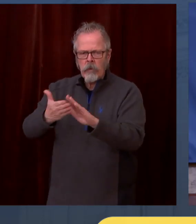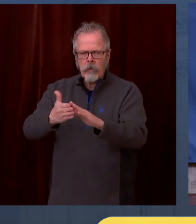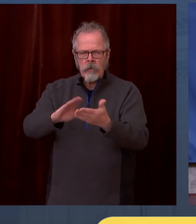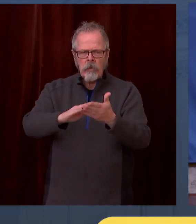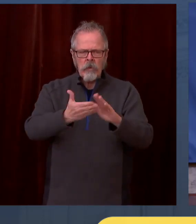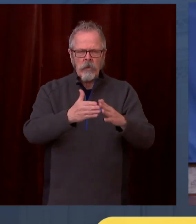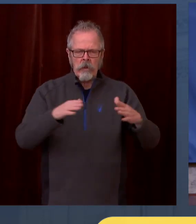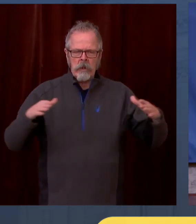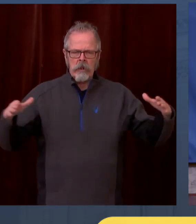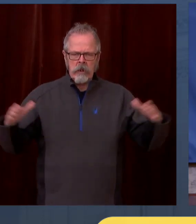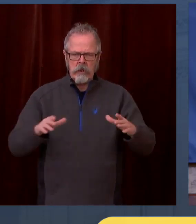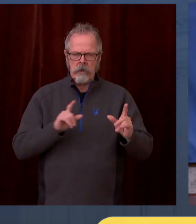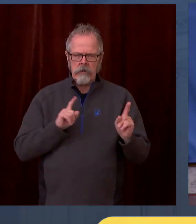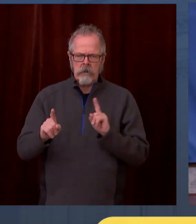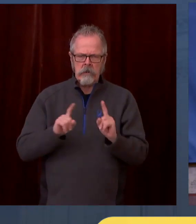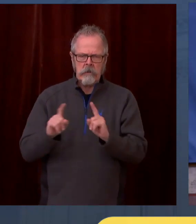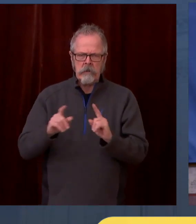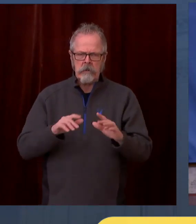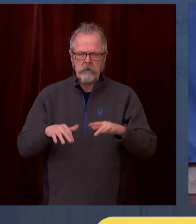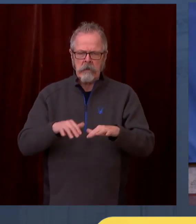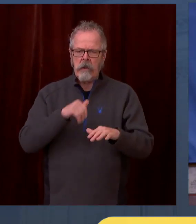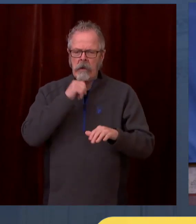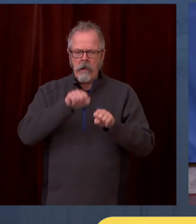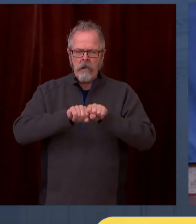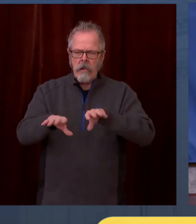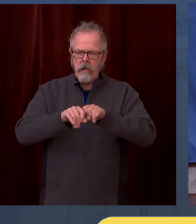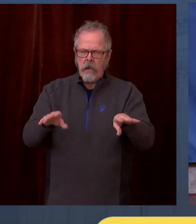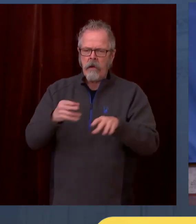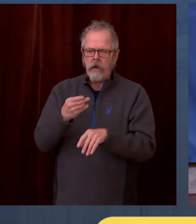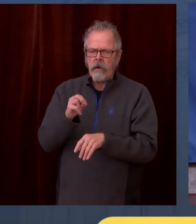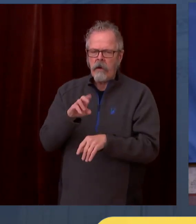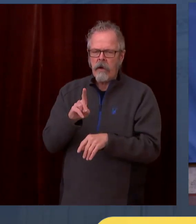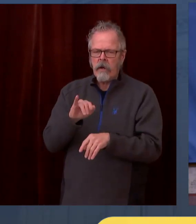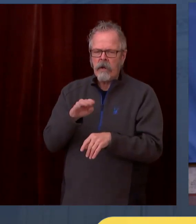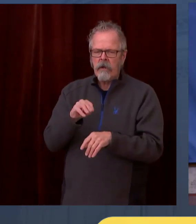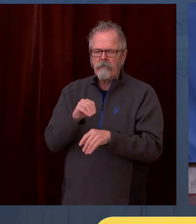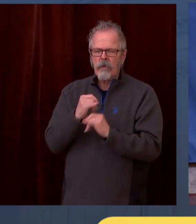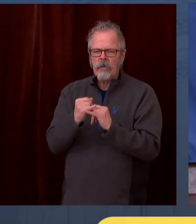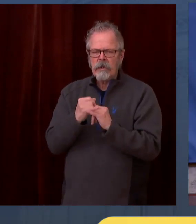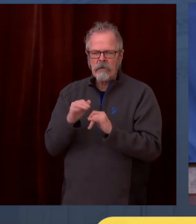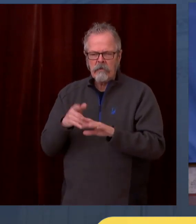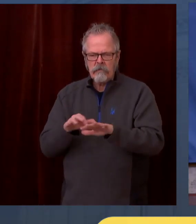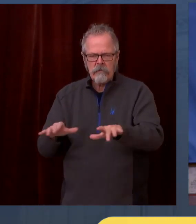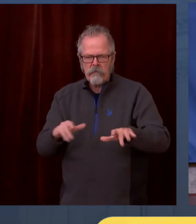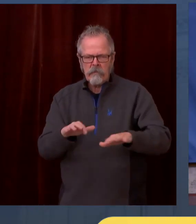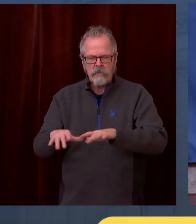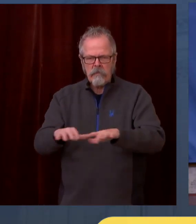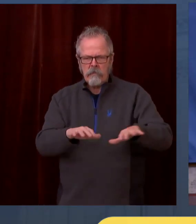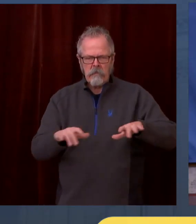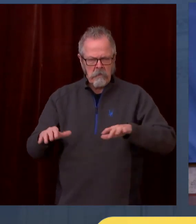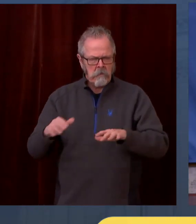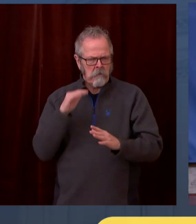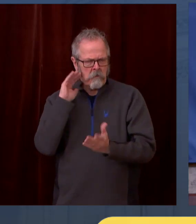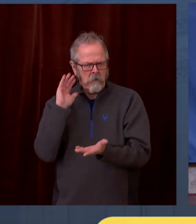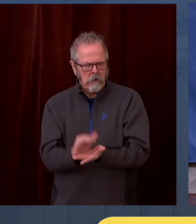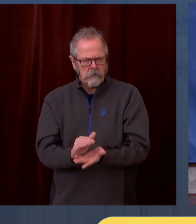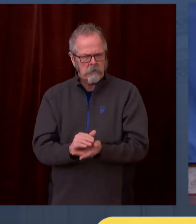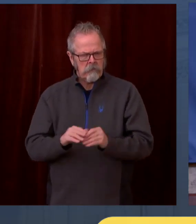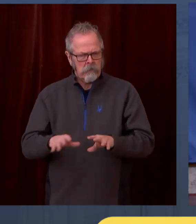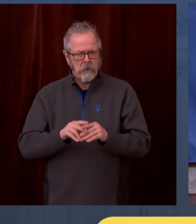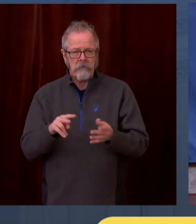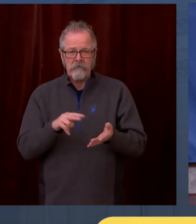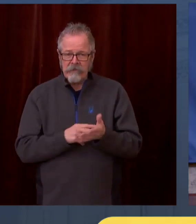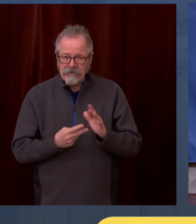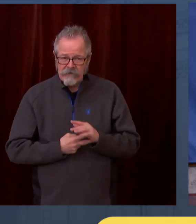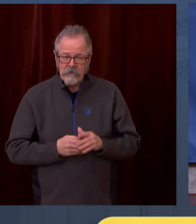herd immunity so we can open up fully our businesses. So, we can go back to all the games we want to go to with as many people as we want to